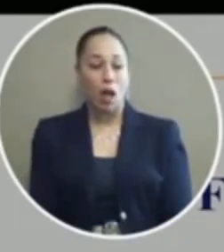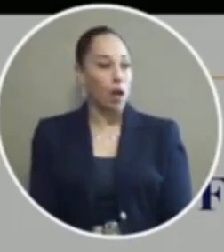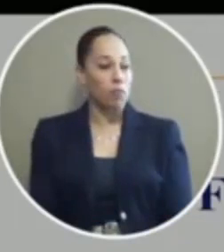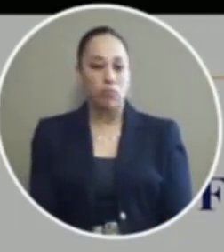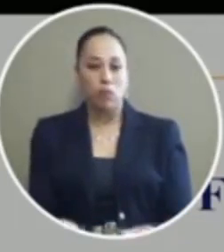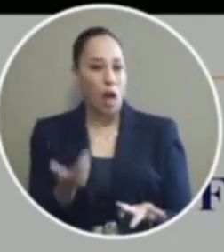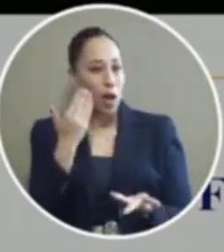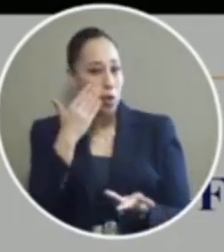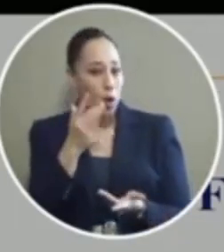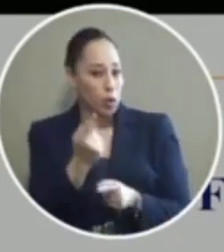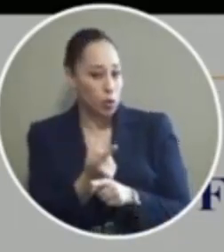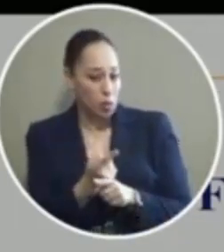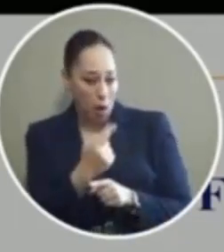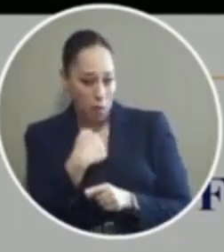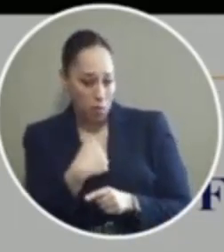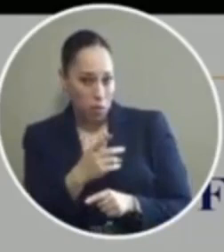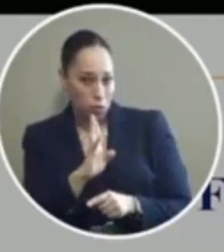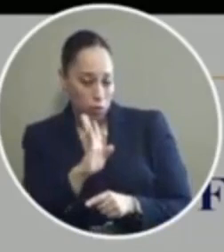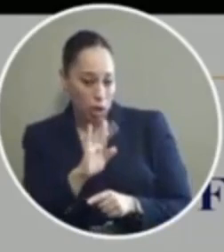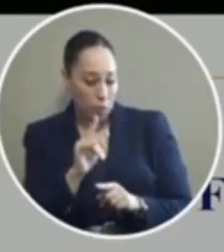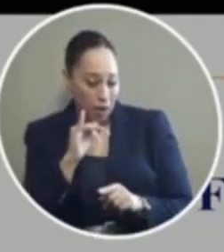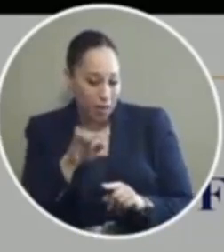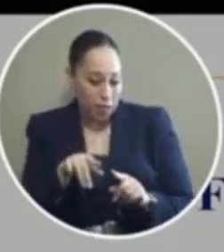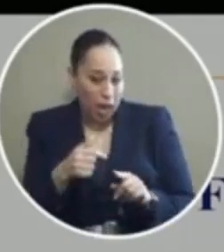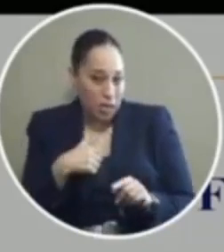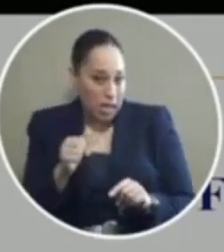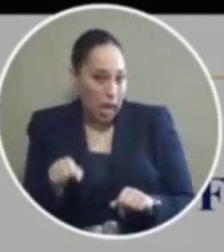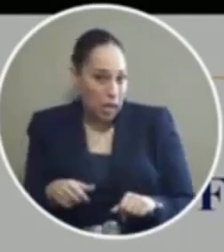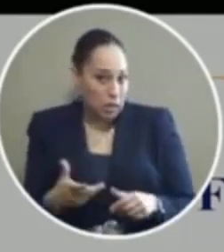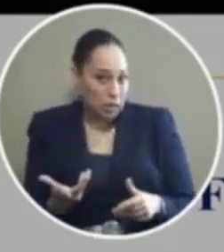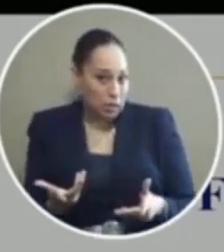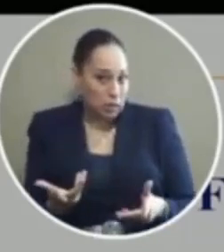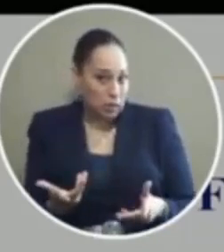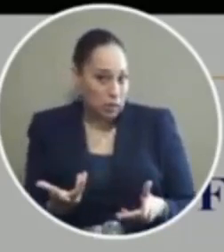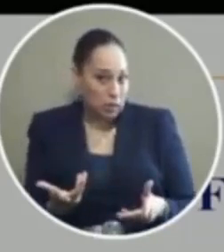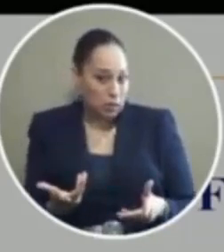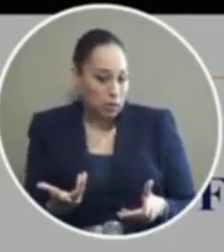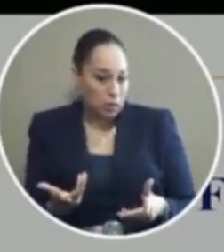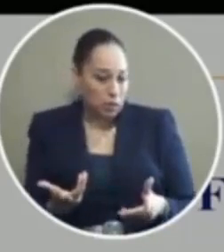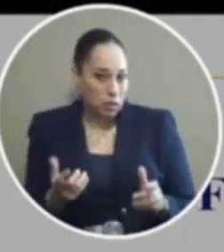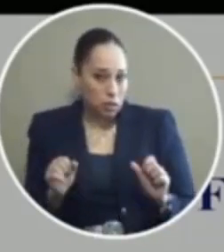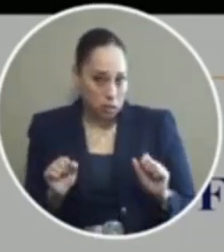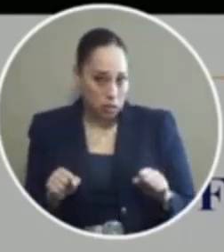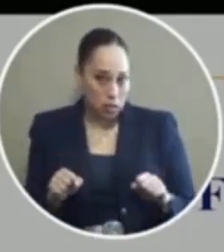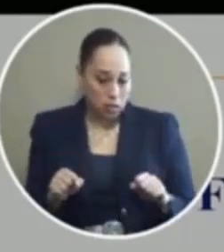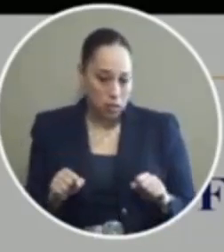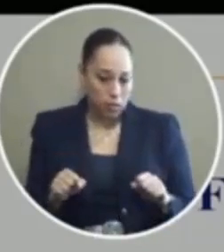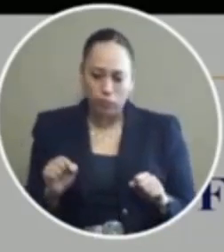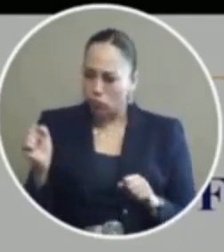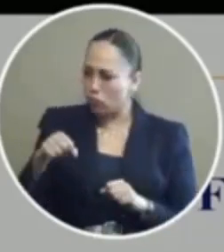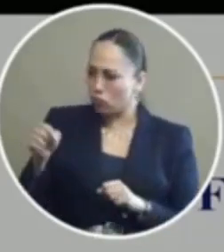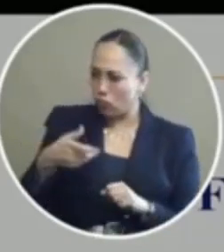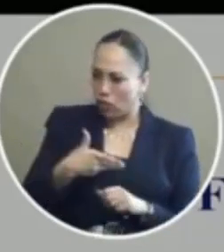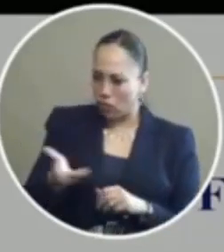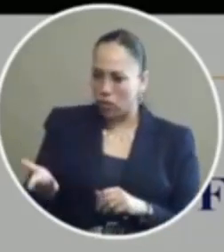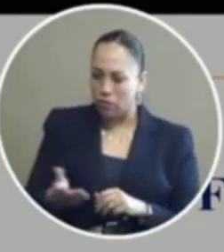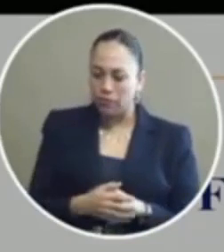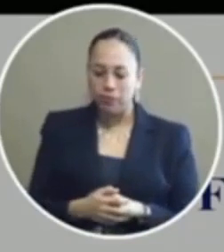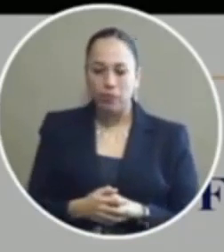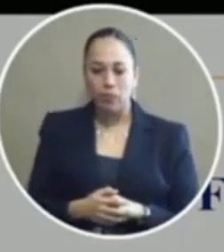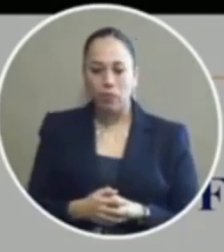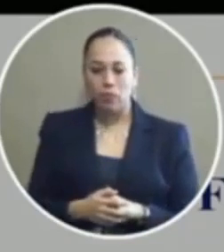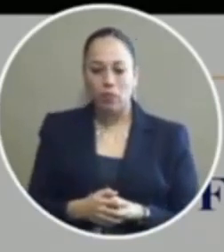it's appropriate for me to speak at this point but if I can yes sir okay